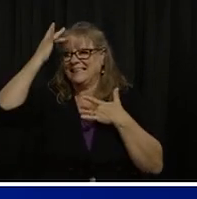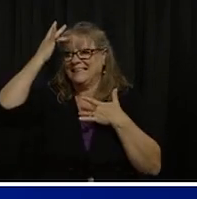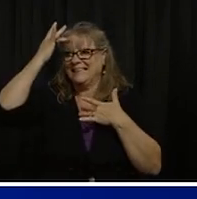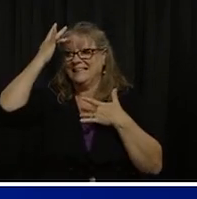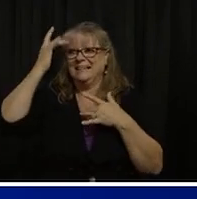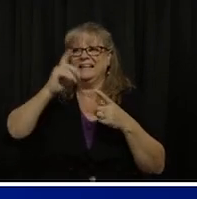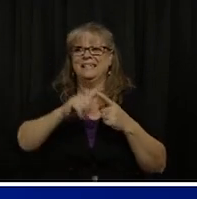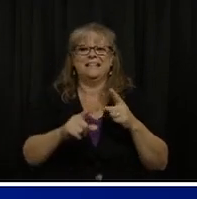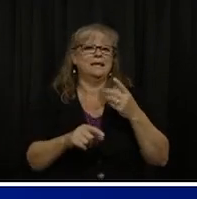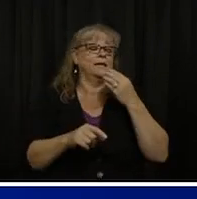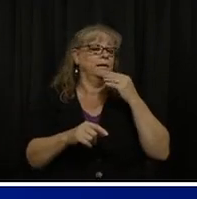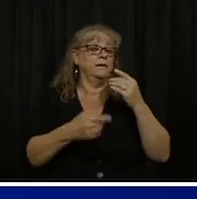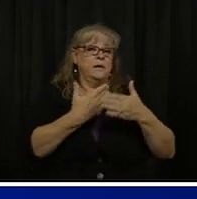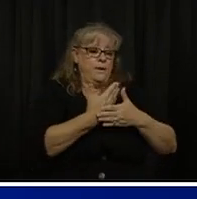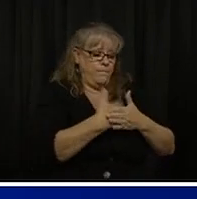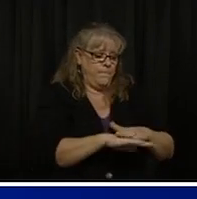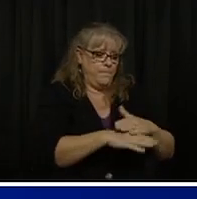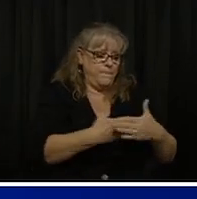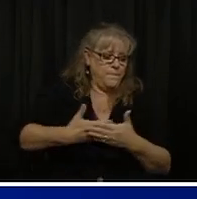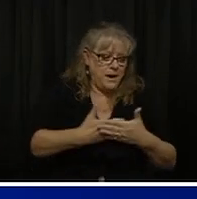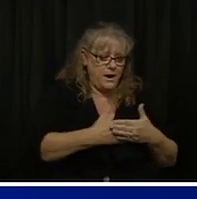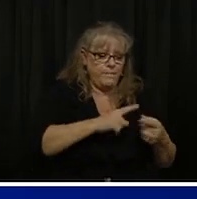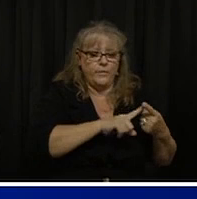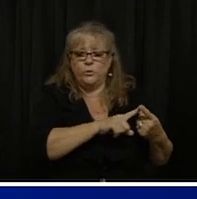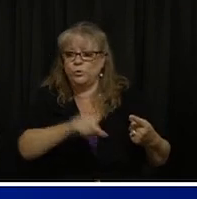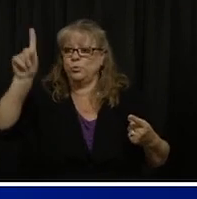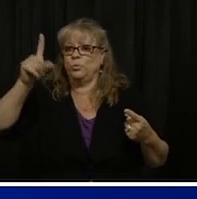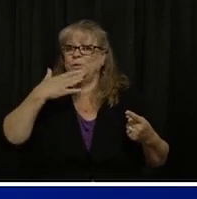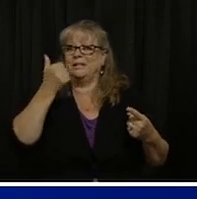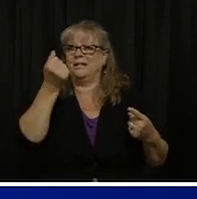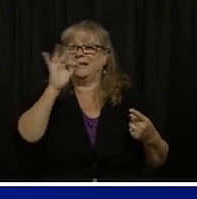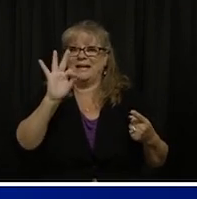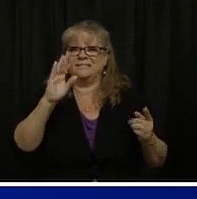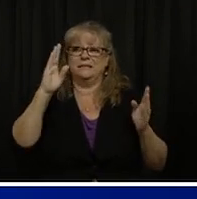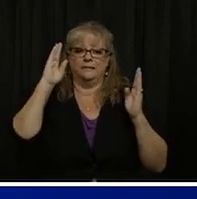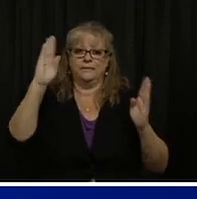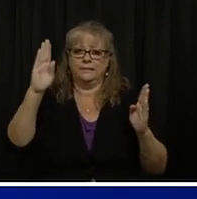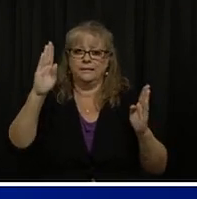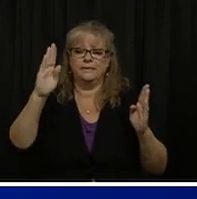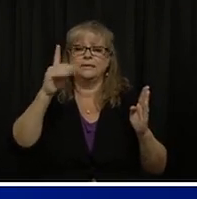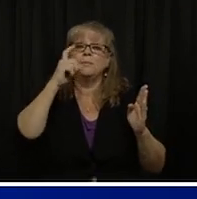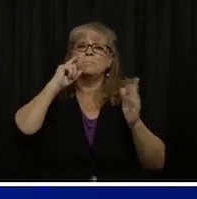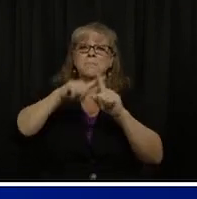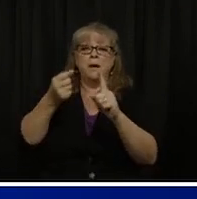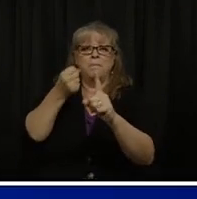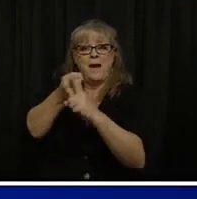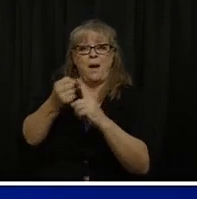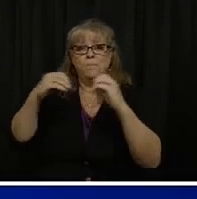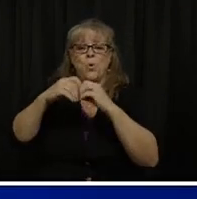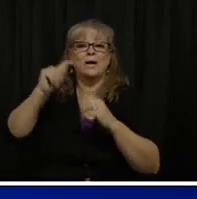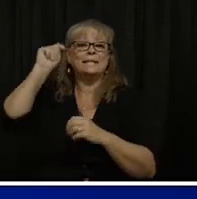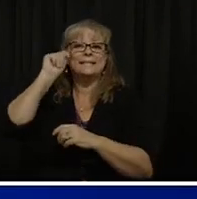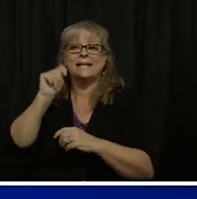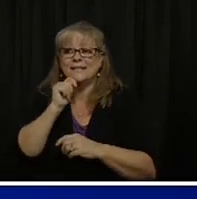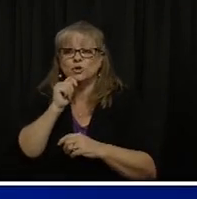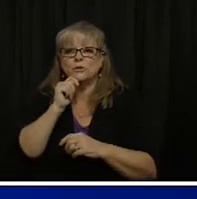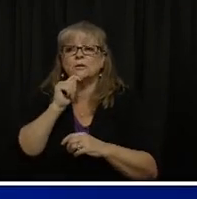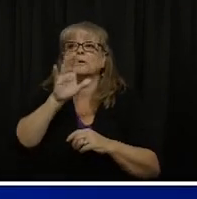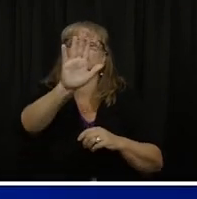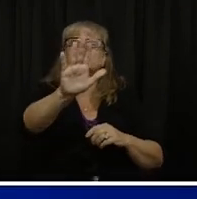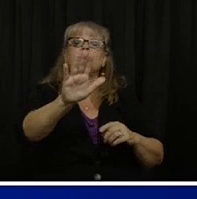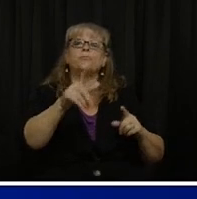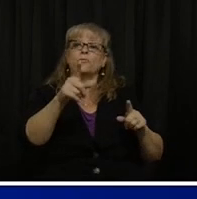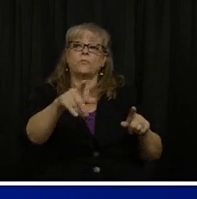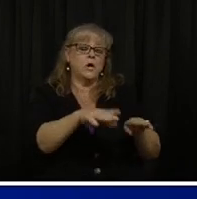of most of those infections occurring in older children and teens. Infections in older adults remain low relative to other age groups.